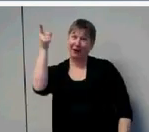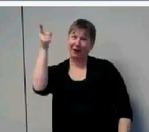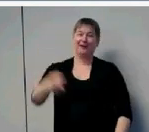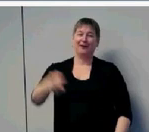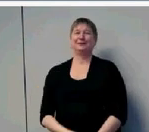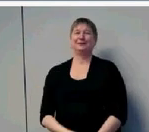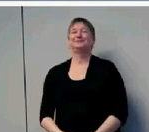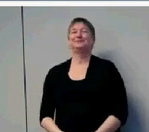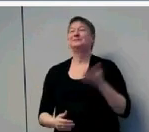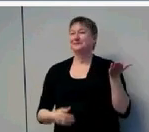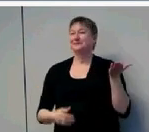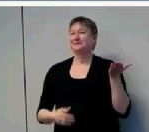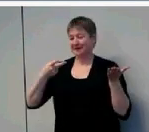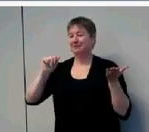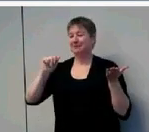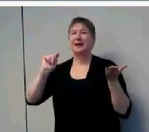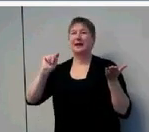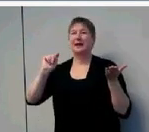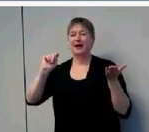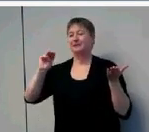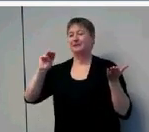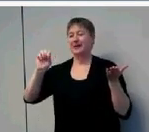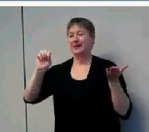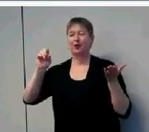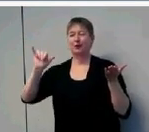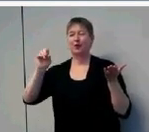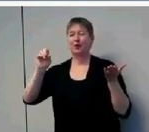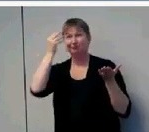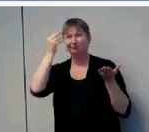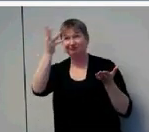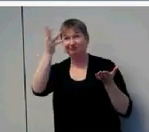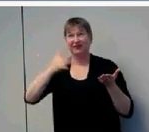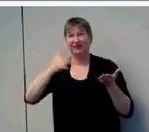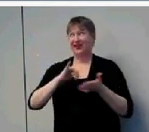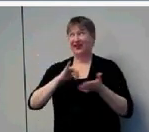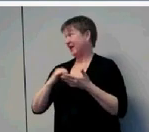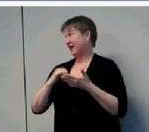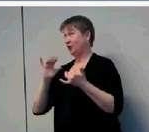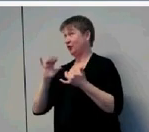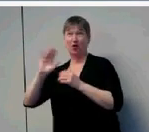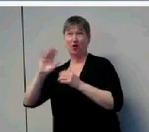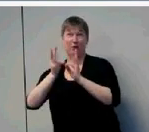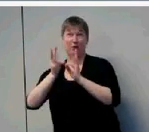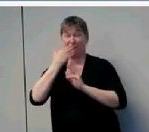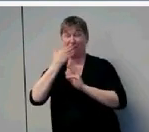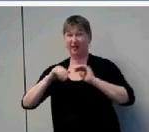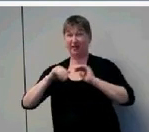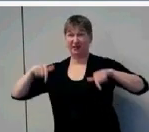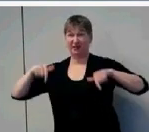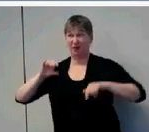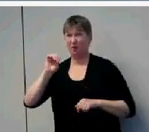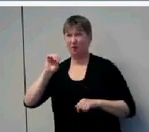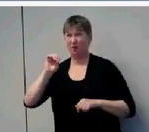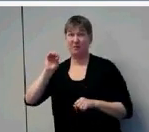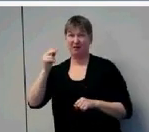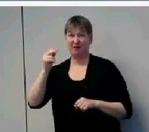Thank you. Thank suspect it's way more beautiful there than it is here in Omaha, but I'm delighted to be able to join